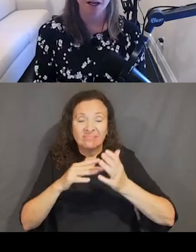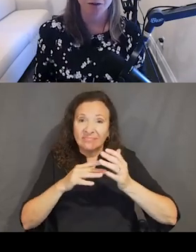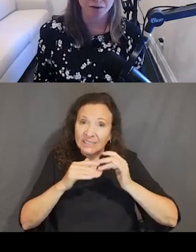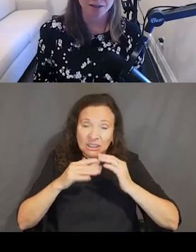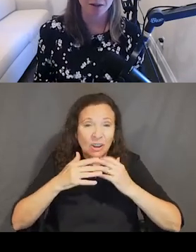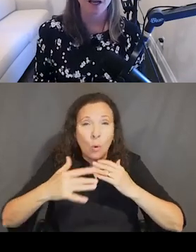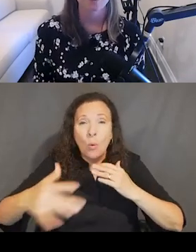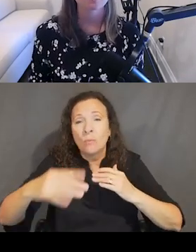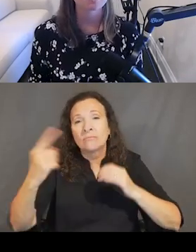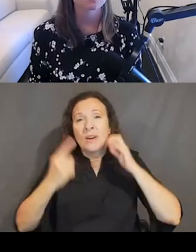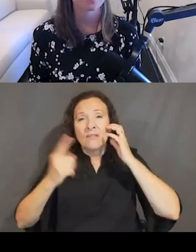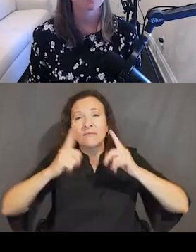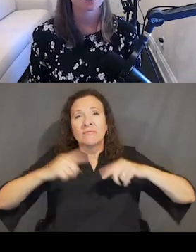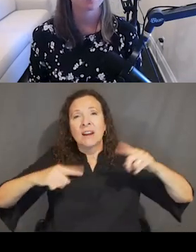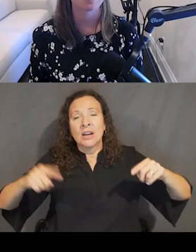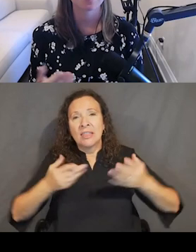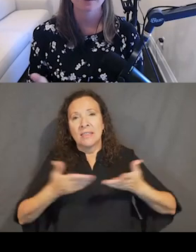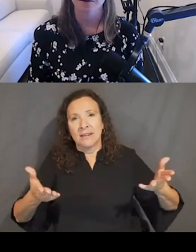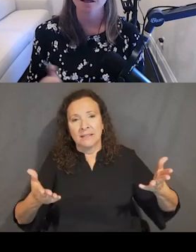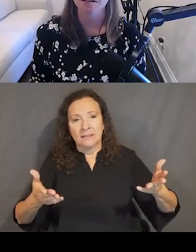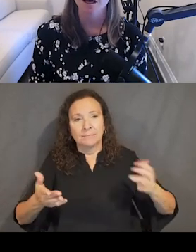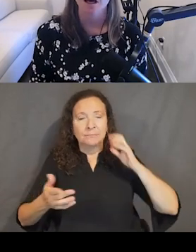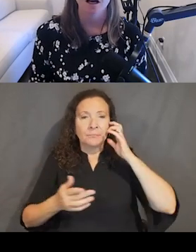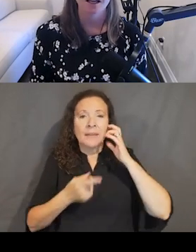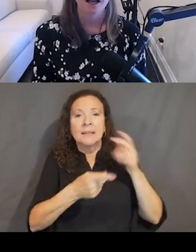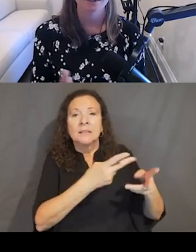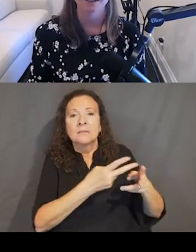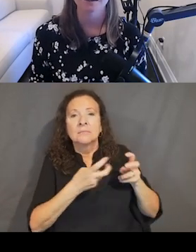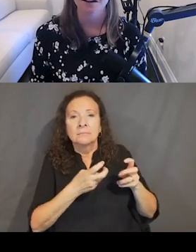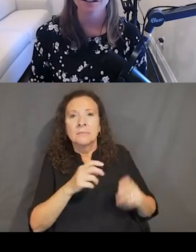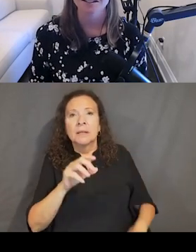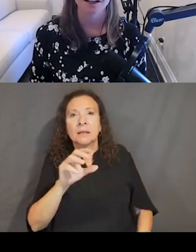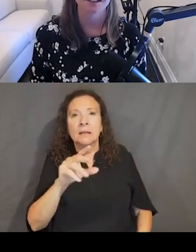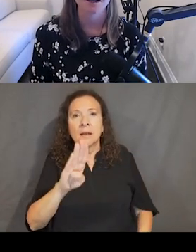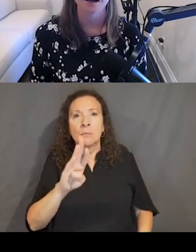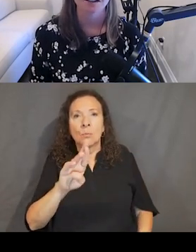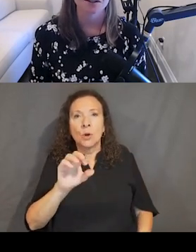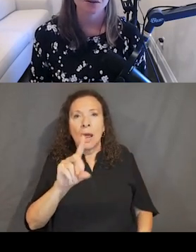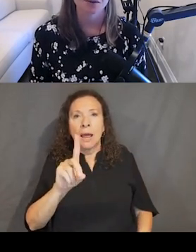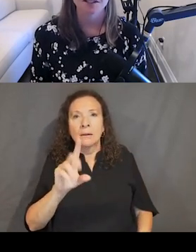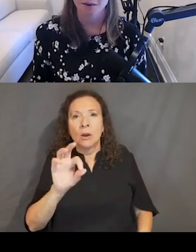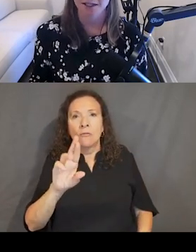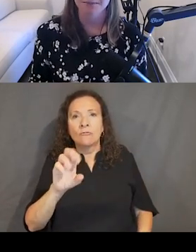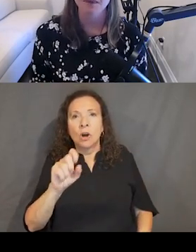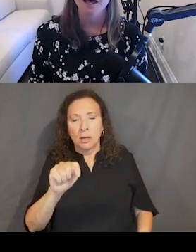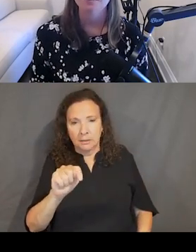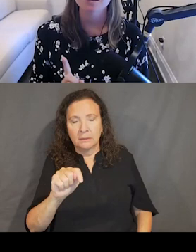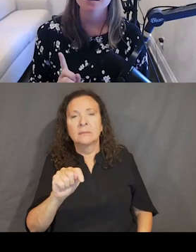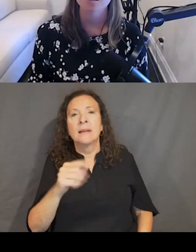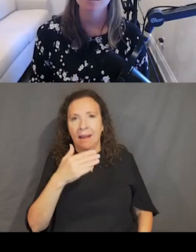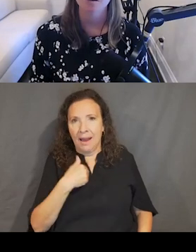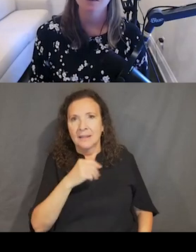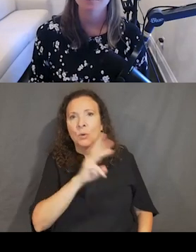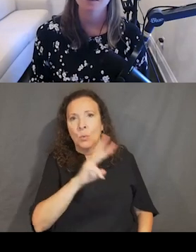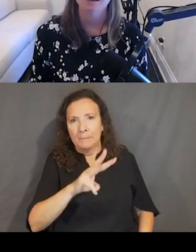design. I drew this out. It all stems from a gentleman named Brad Frost. And I have a link on this slide to his website. And